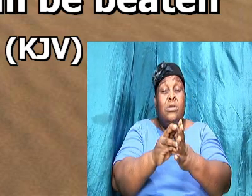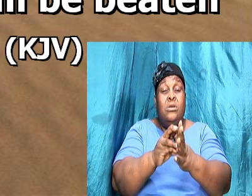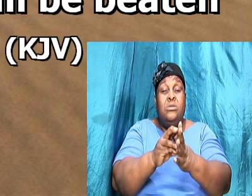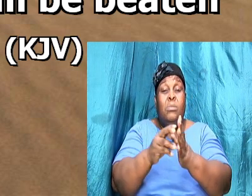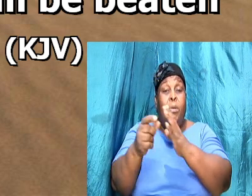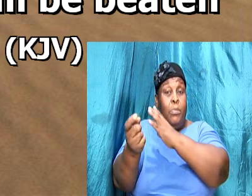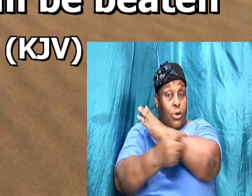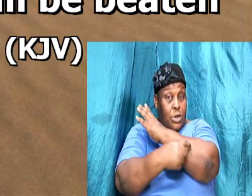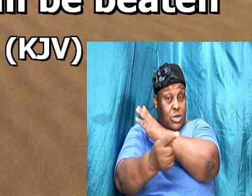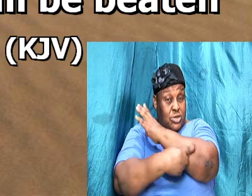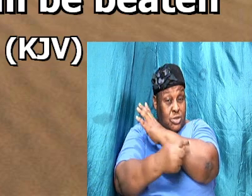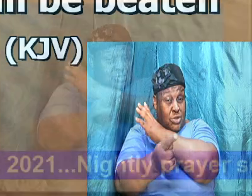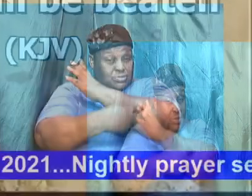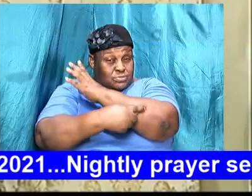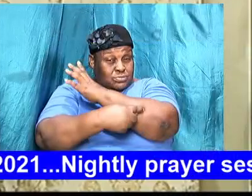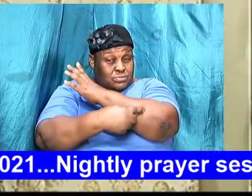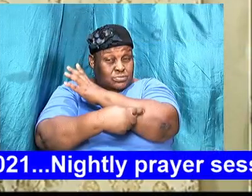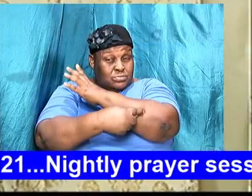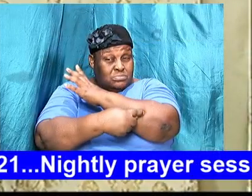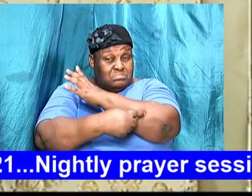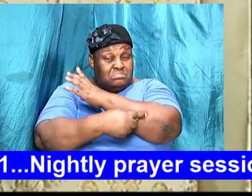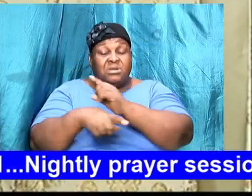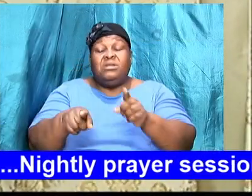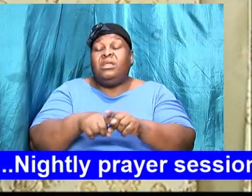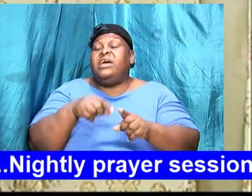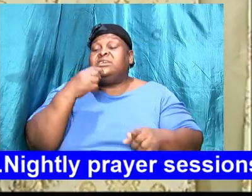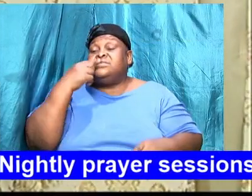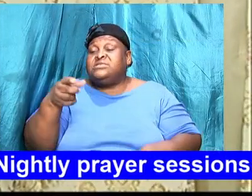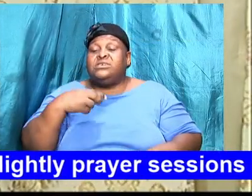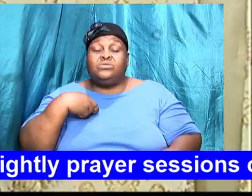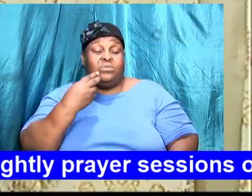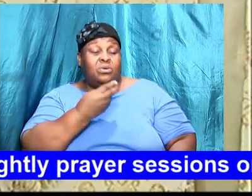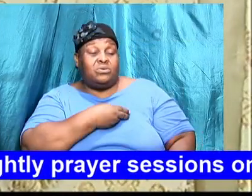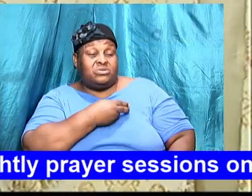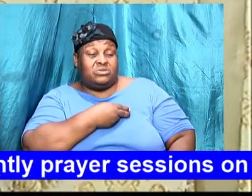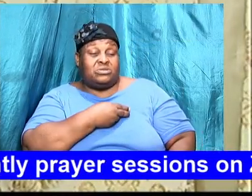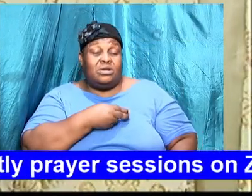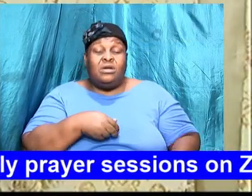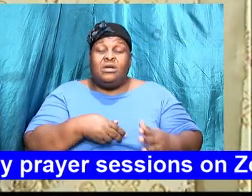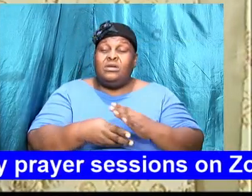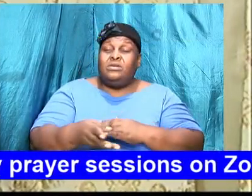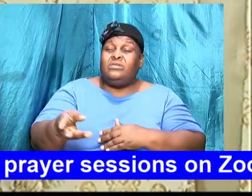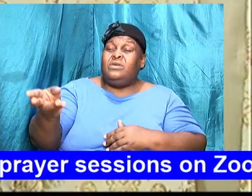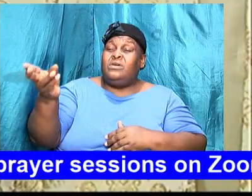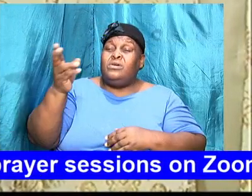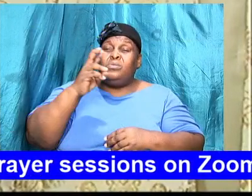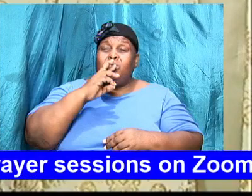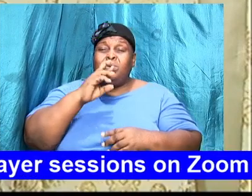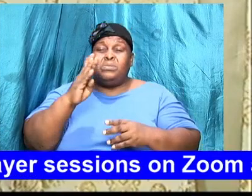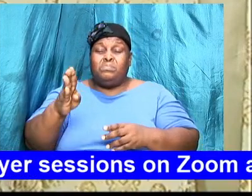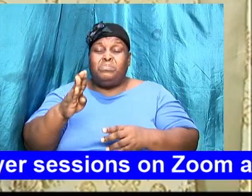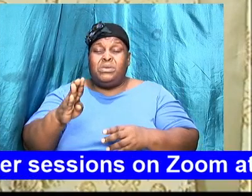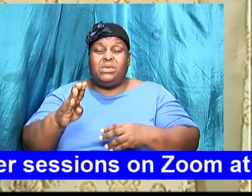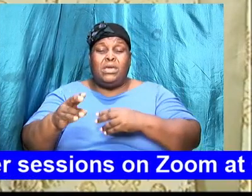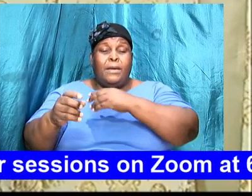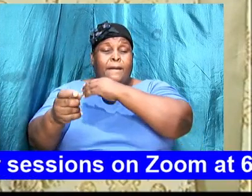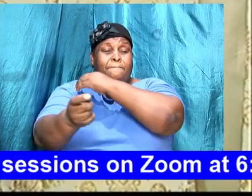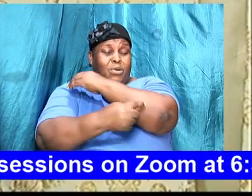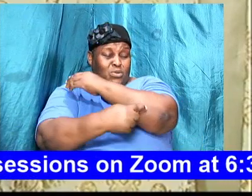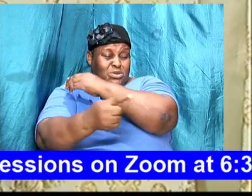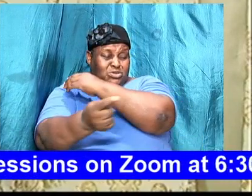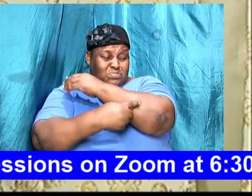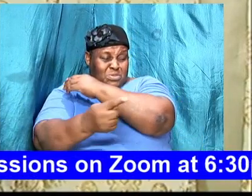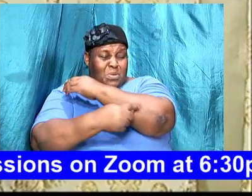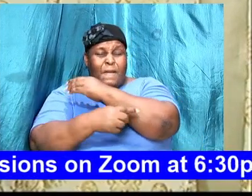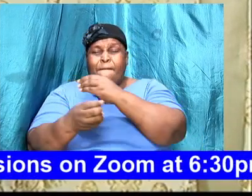Like I have been saying to us, there will be repercussions. There will be beating